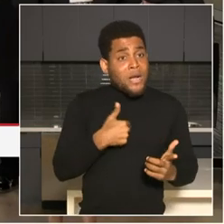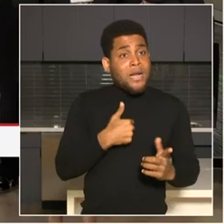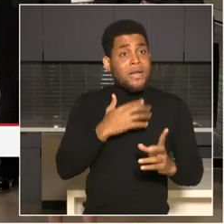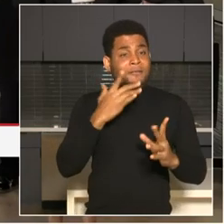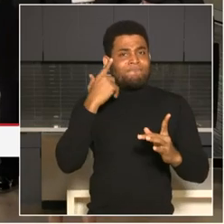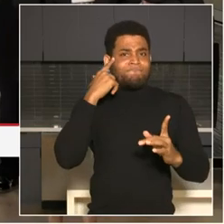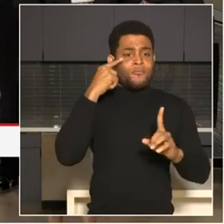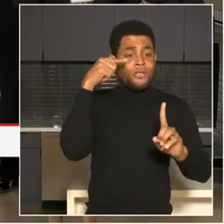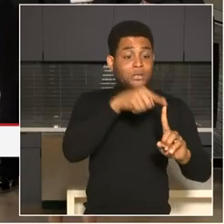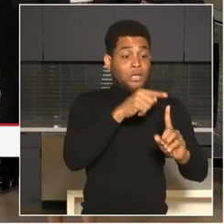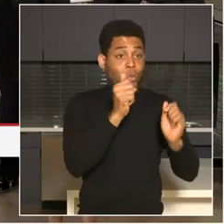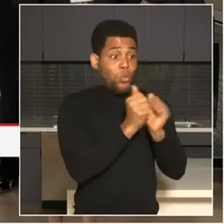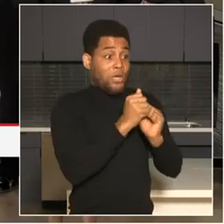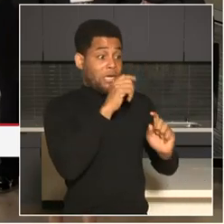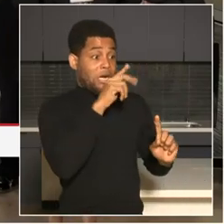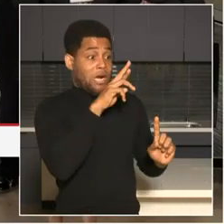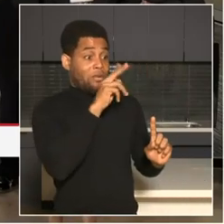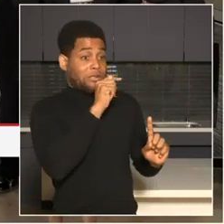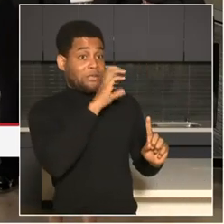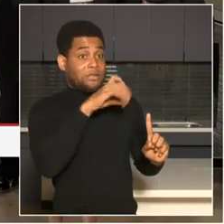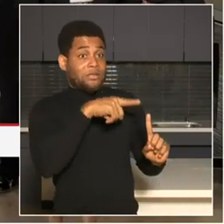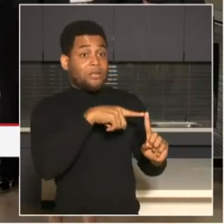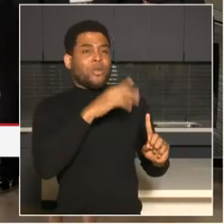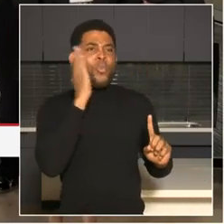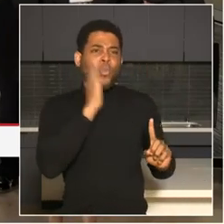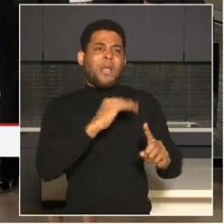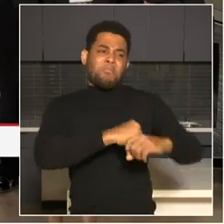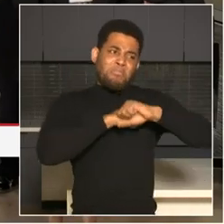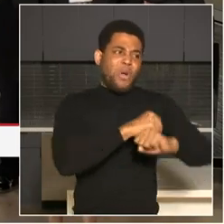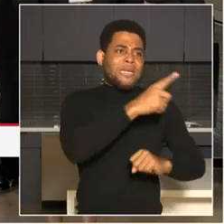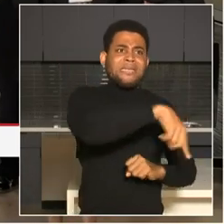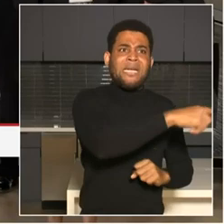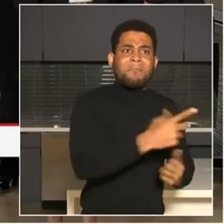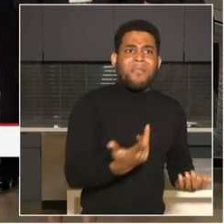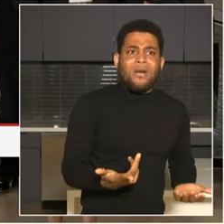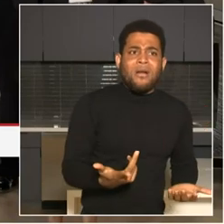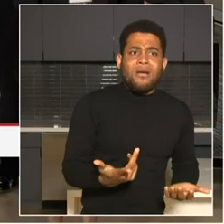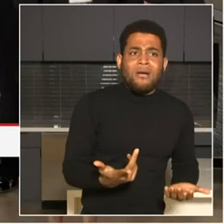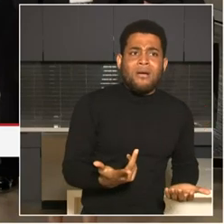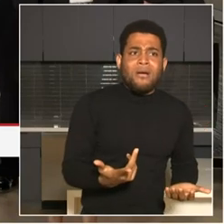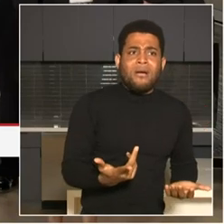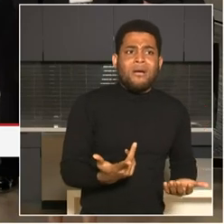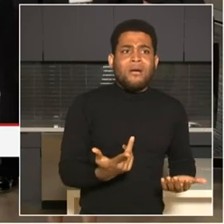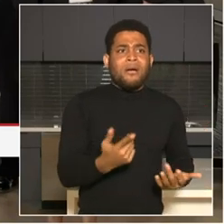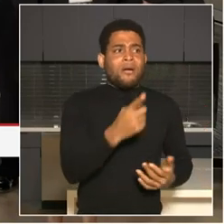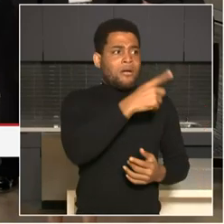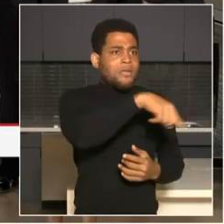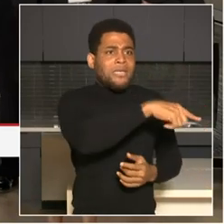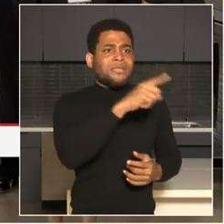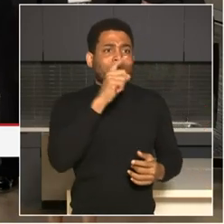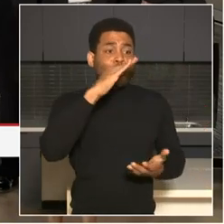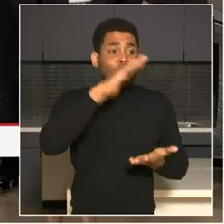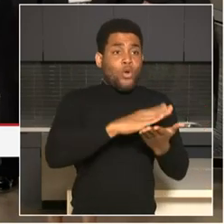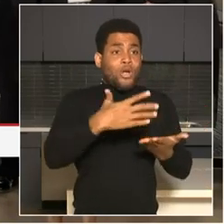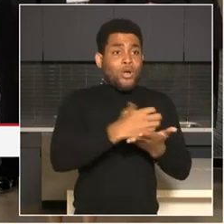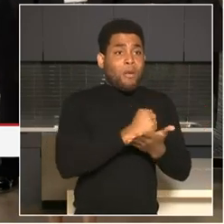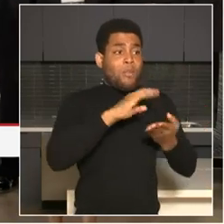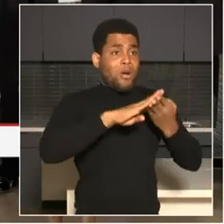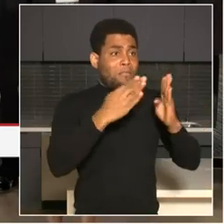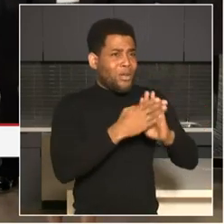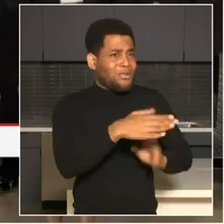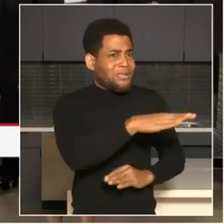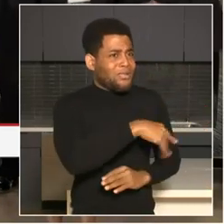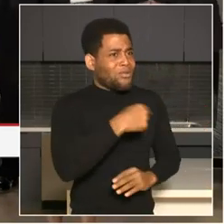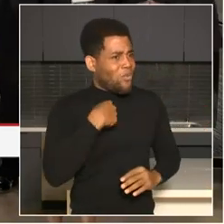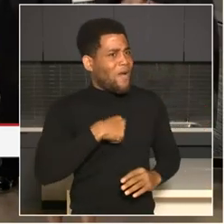and large have the most beneficial impact on people who are living in, in, lower income neighborhoods. Uh, we'll take a few